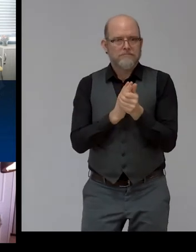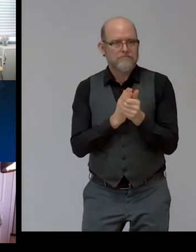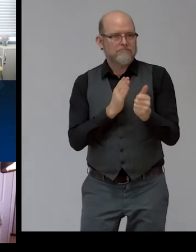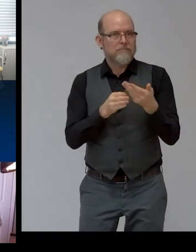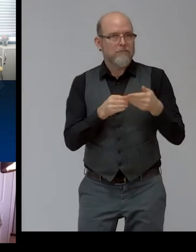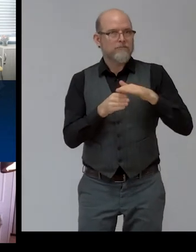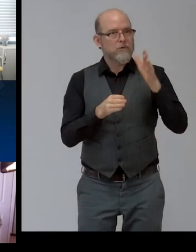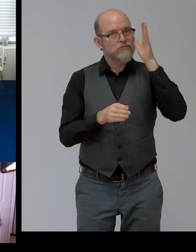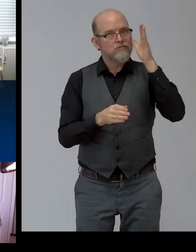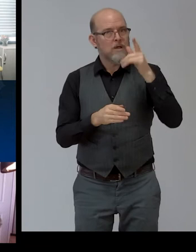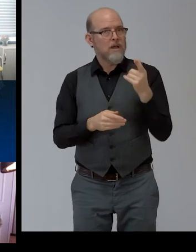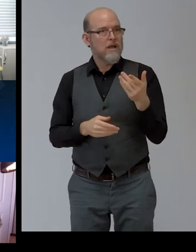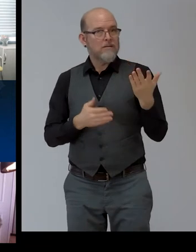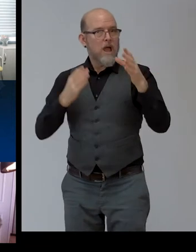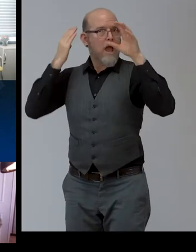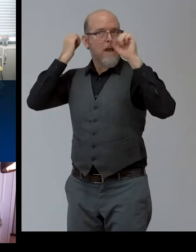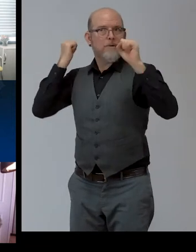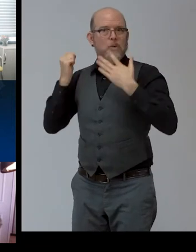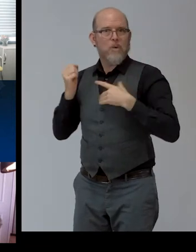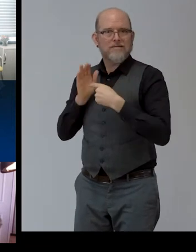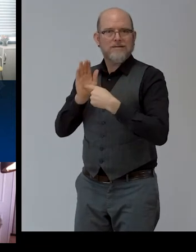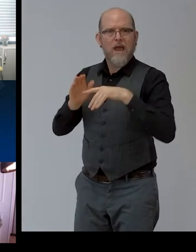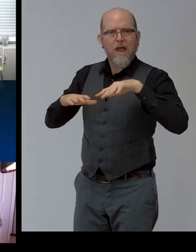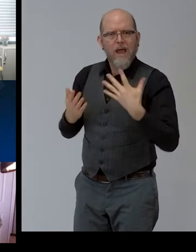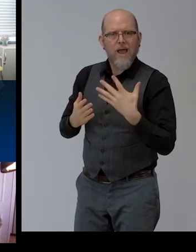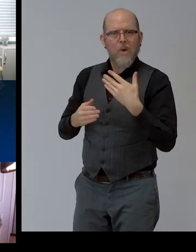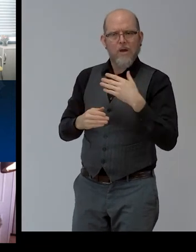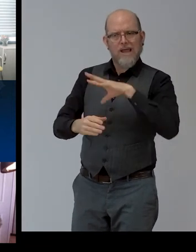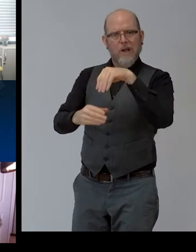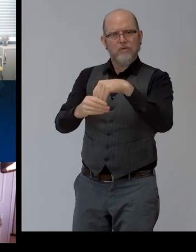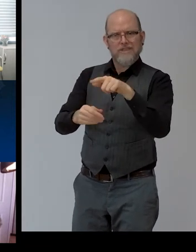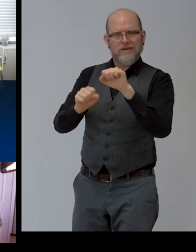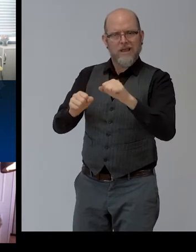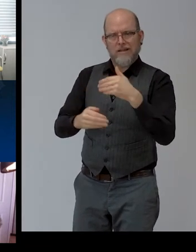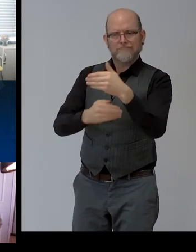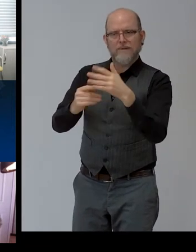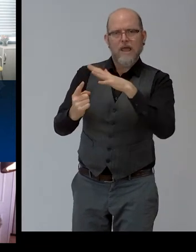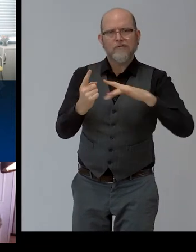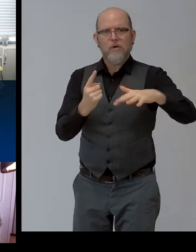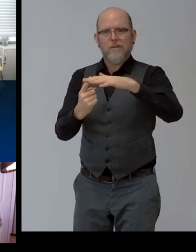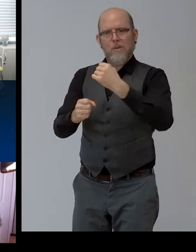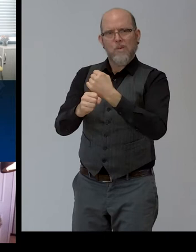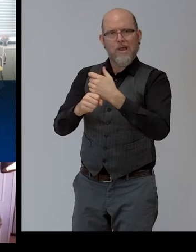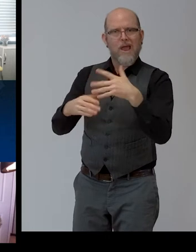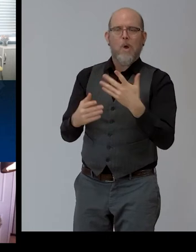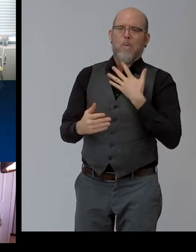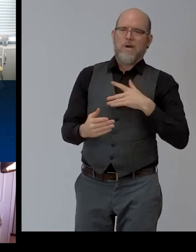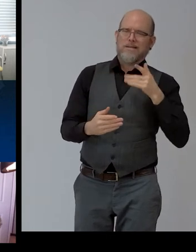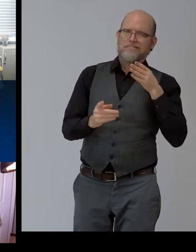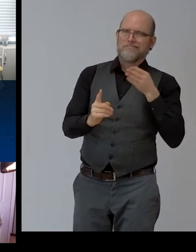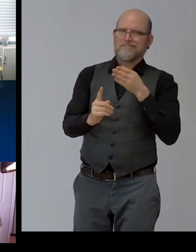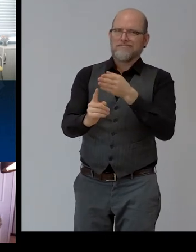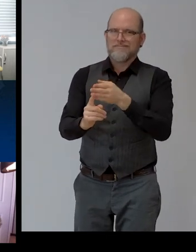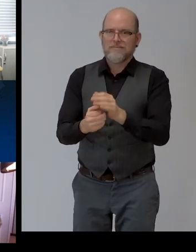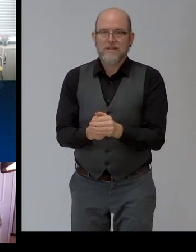of inclusive environment. And more than 4,000 AB Olympics participants, the whole Russia,